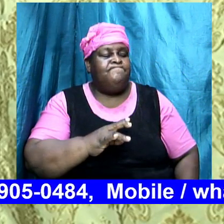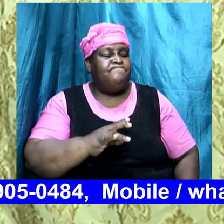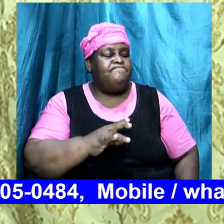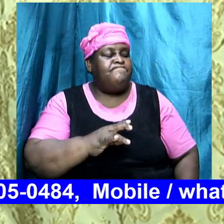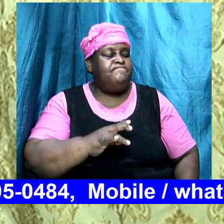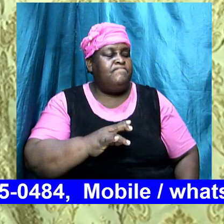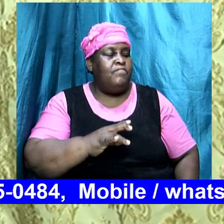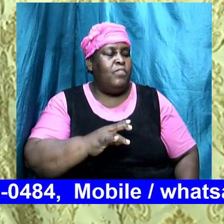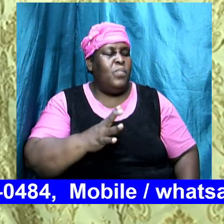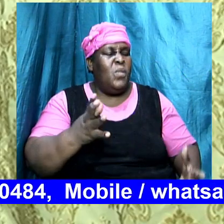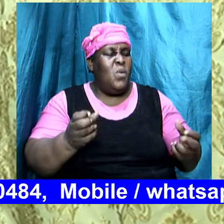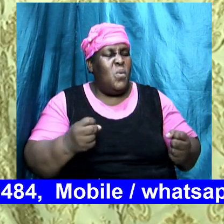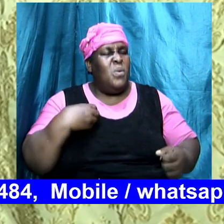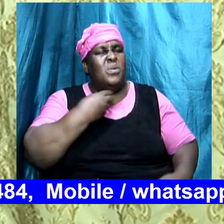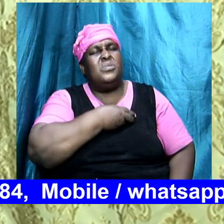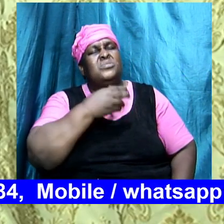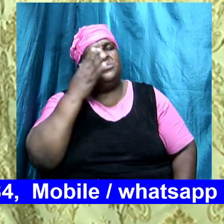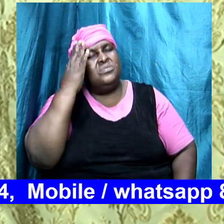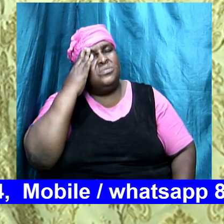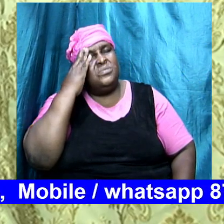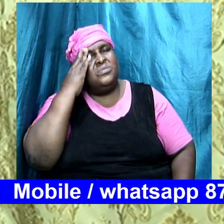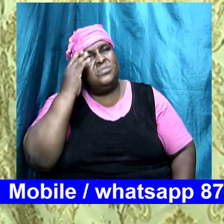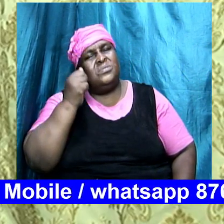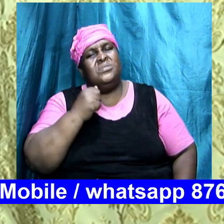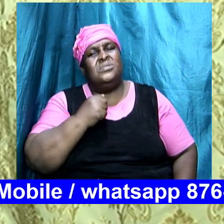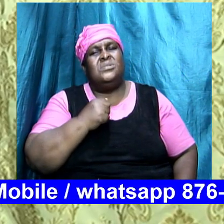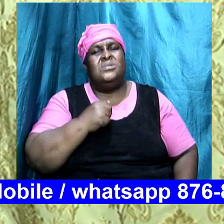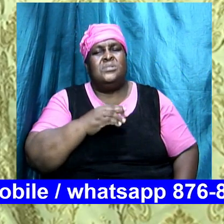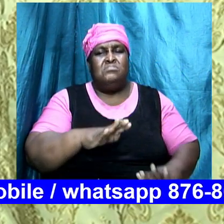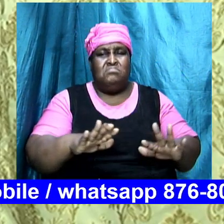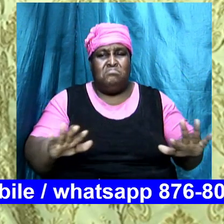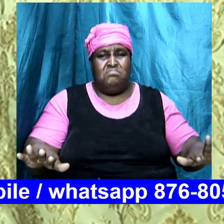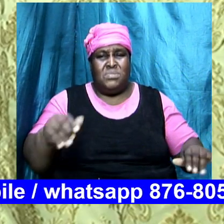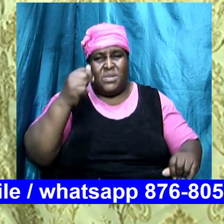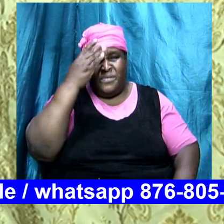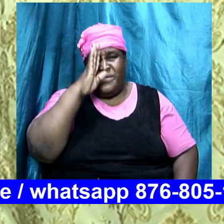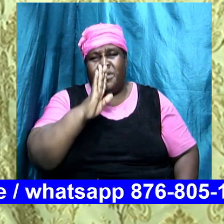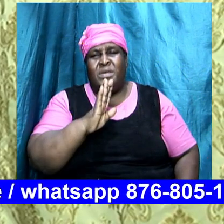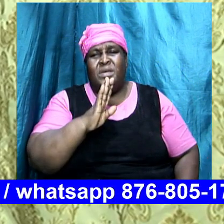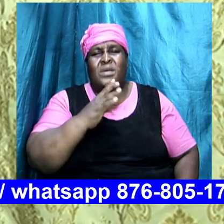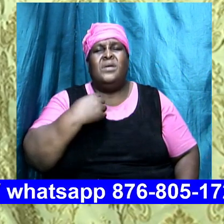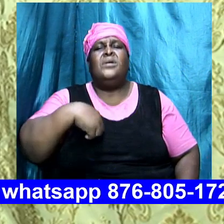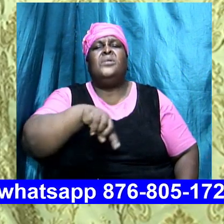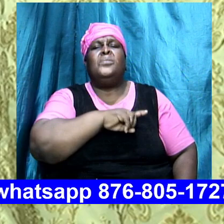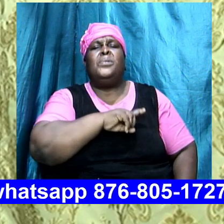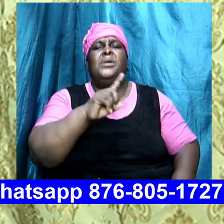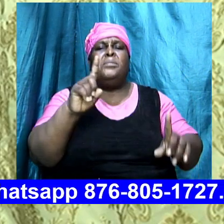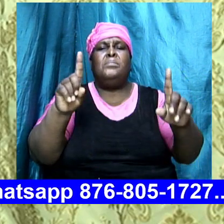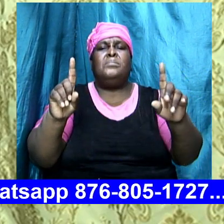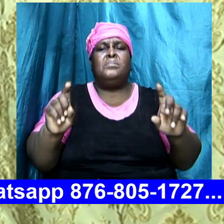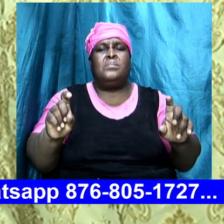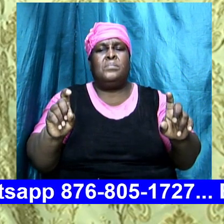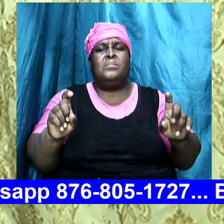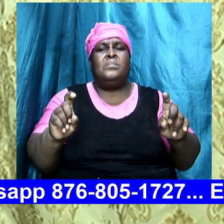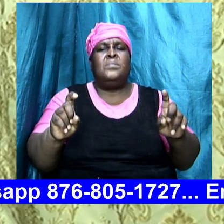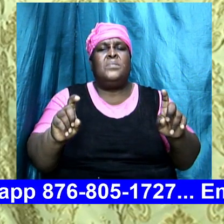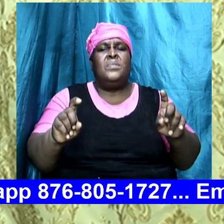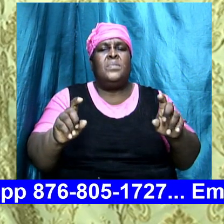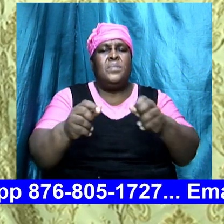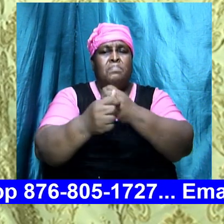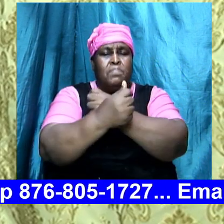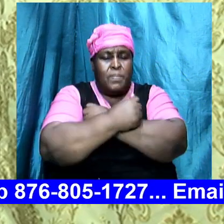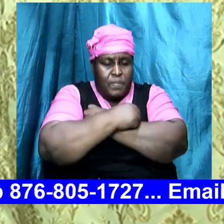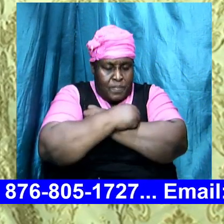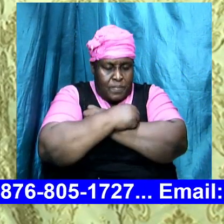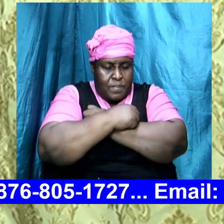I want us to know that as children of God we must embrace the